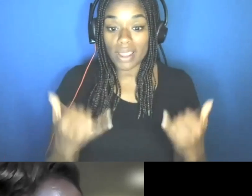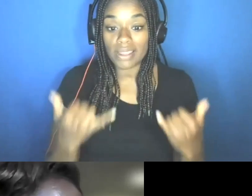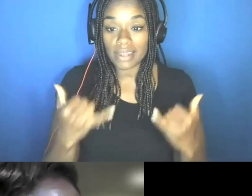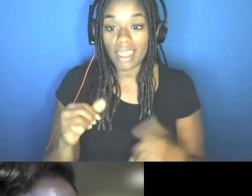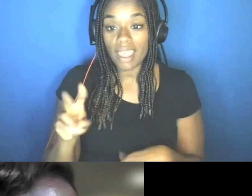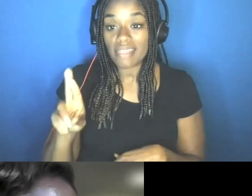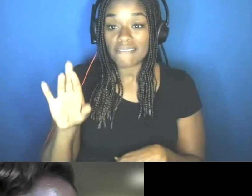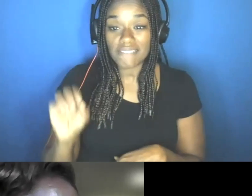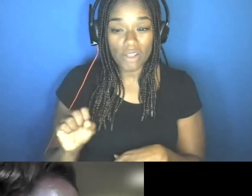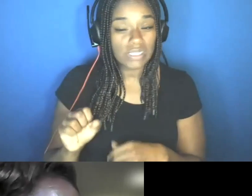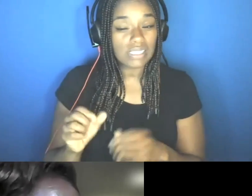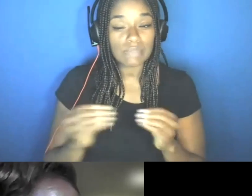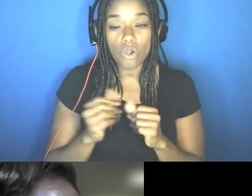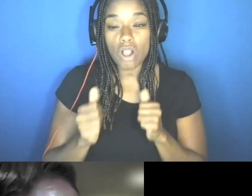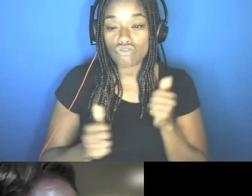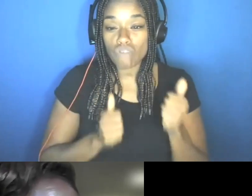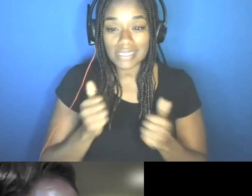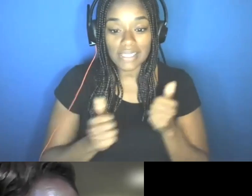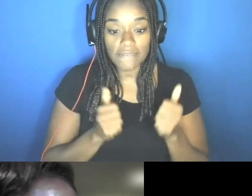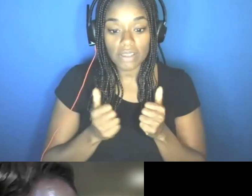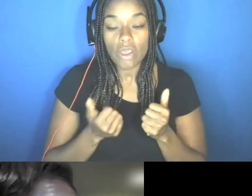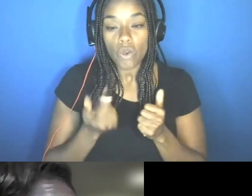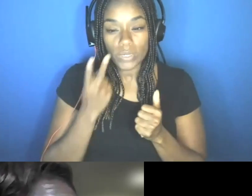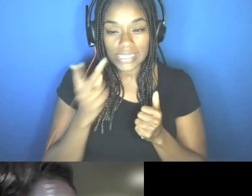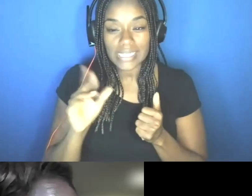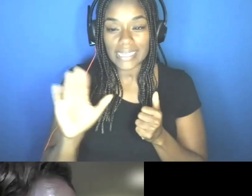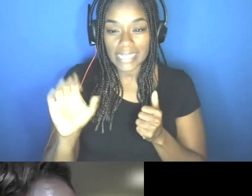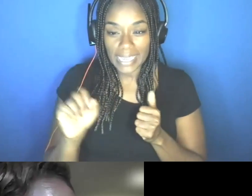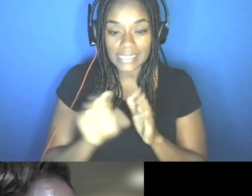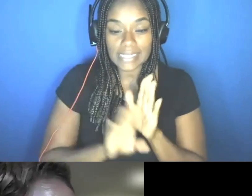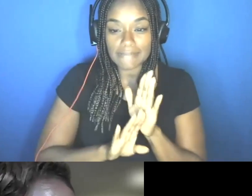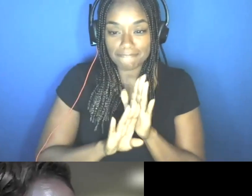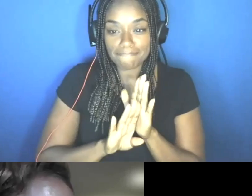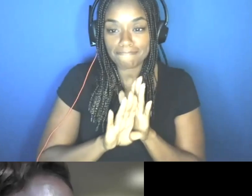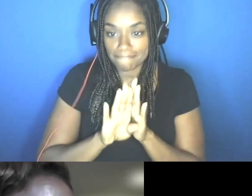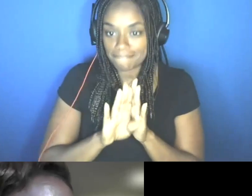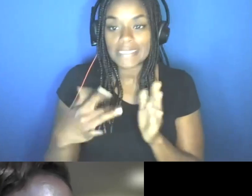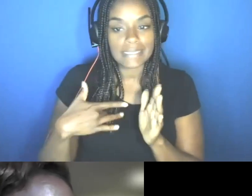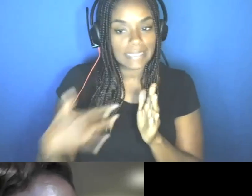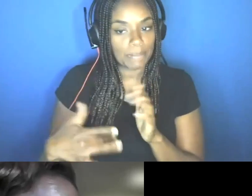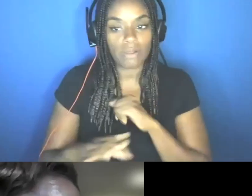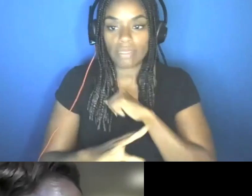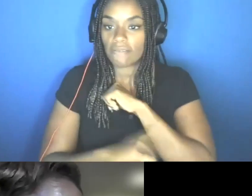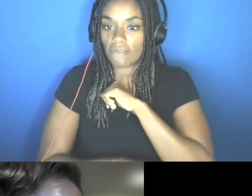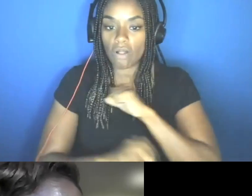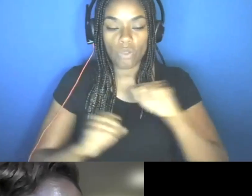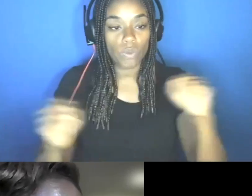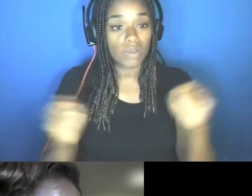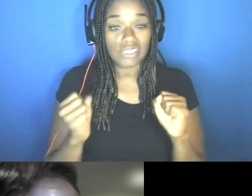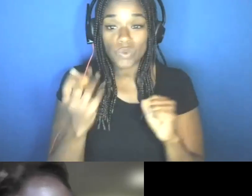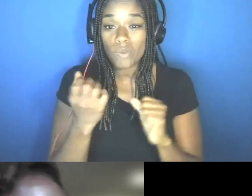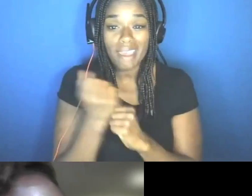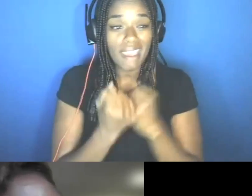variants on the way. We're seeing cases start climbing up again, as it's usual in the fall and winter. So we want all hands on deck